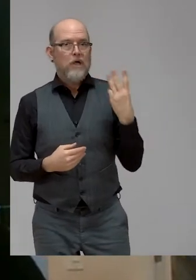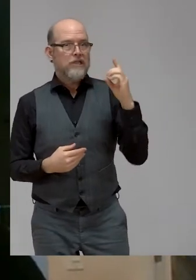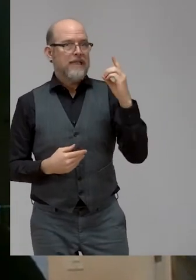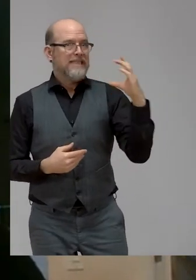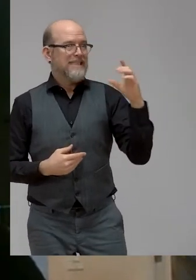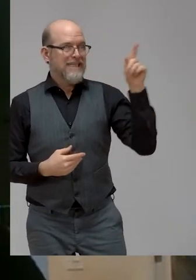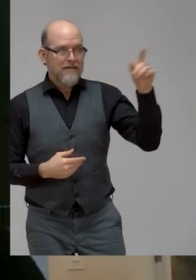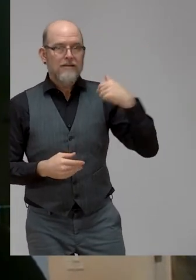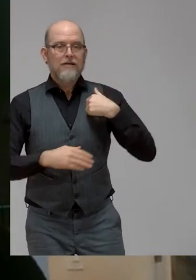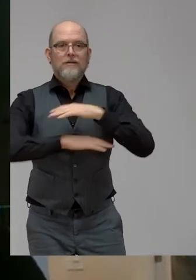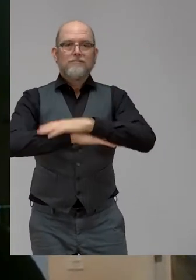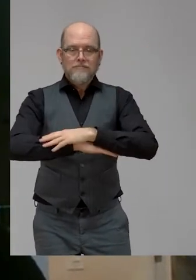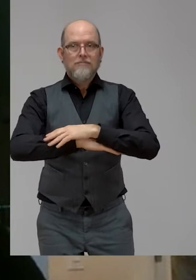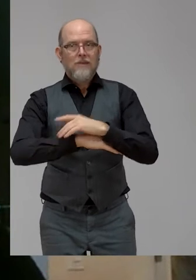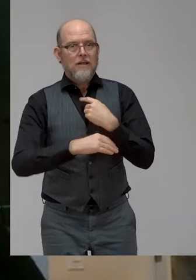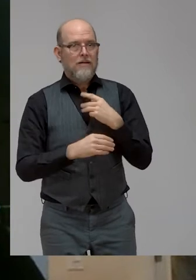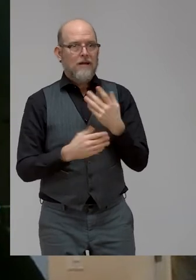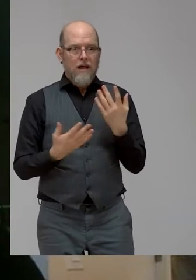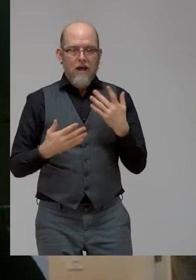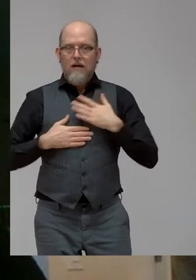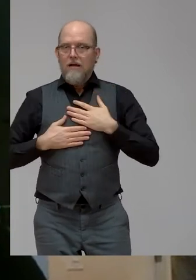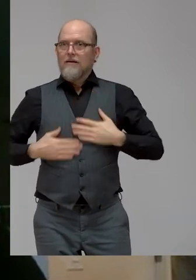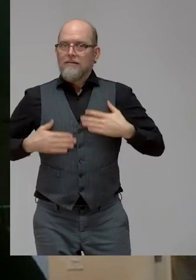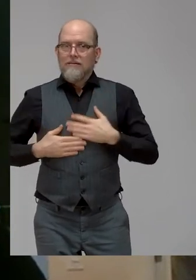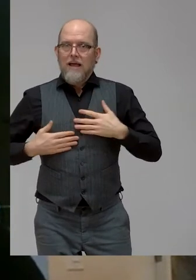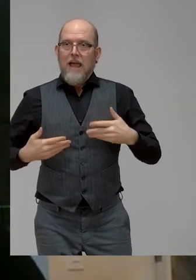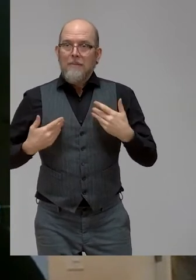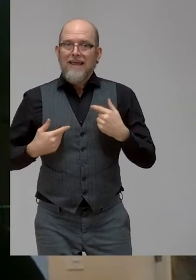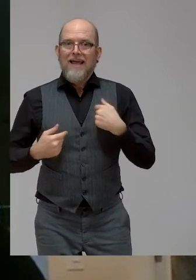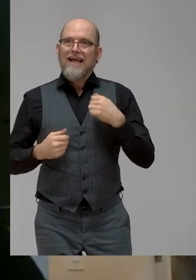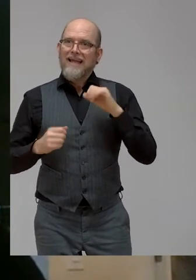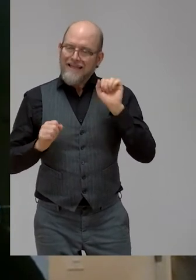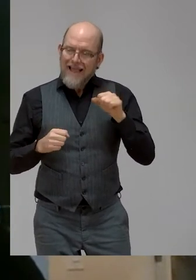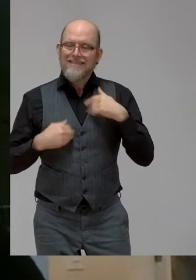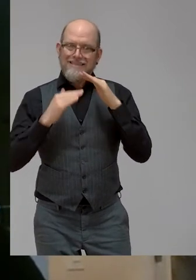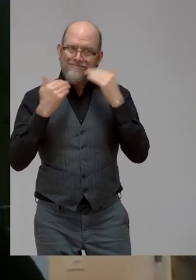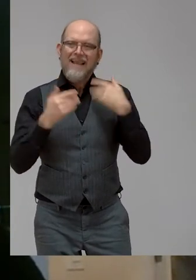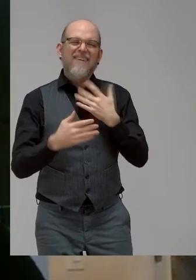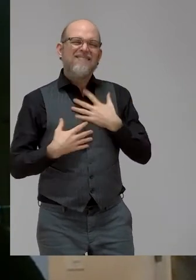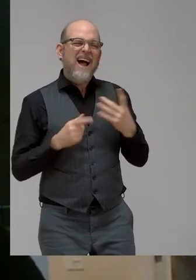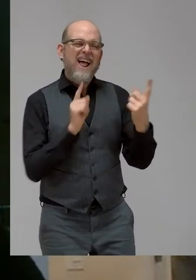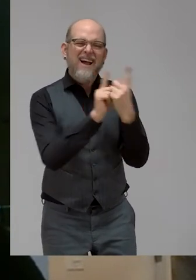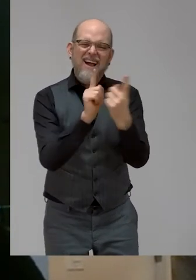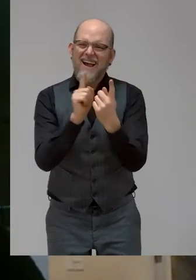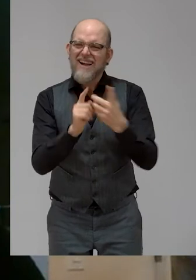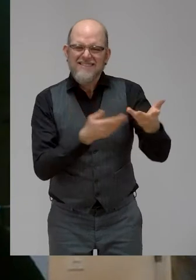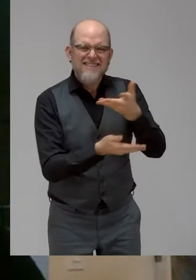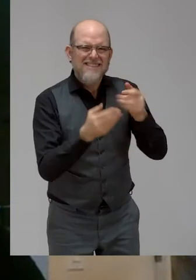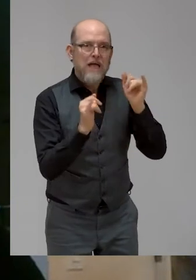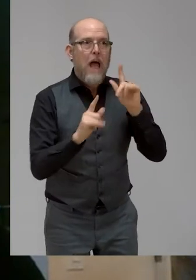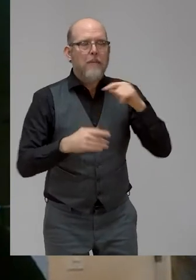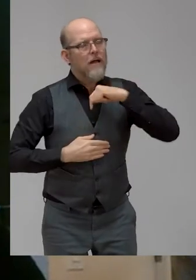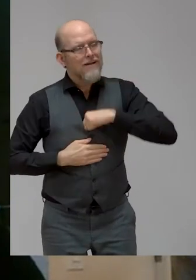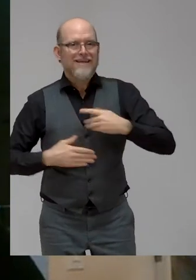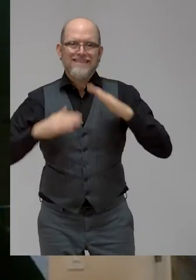all of you together learning face to face, and I must confess I do look forward to that day when it is possible